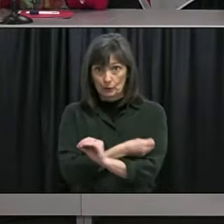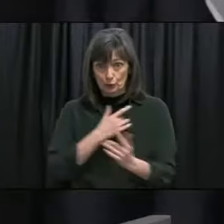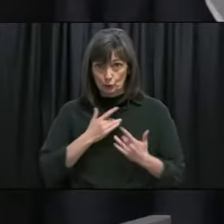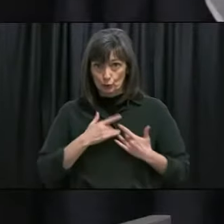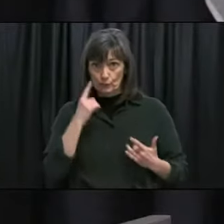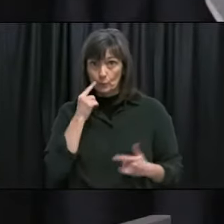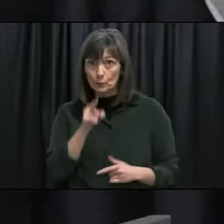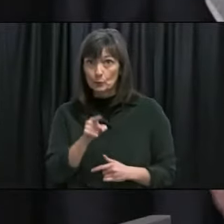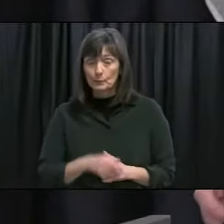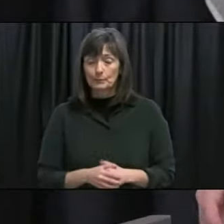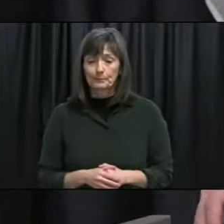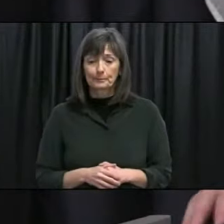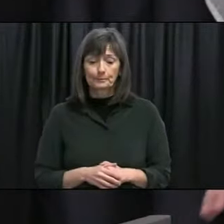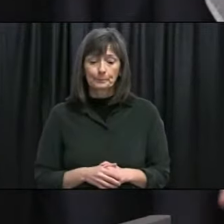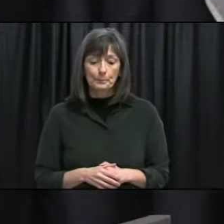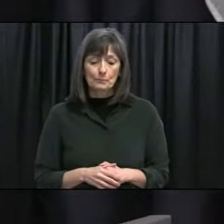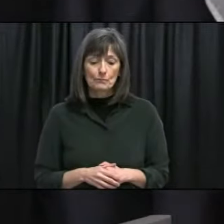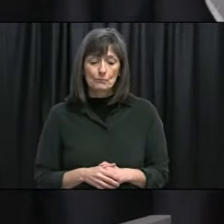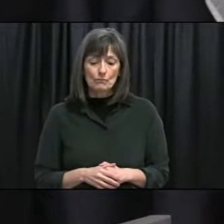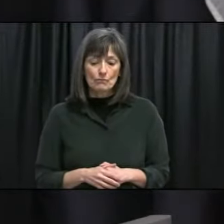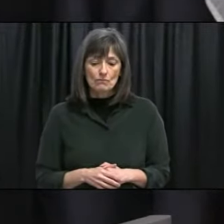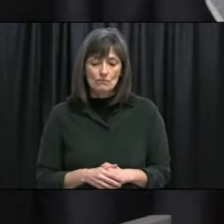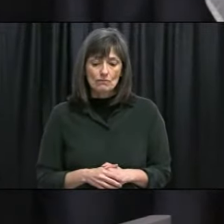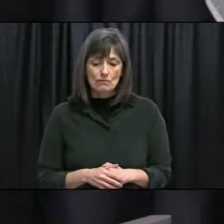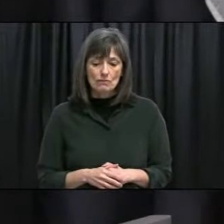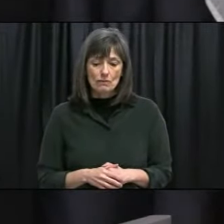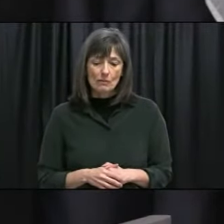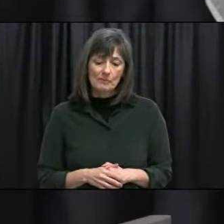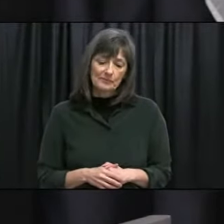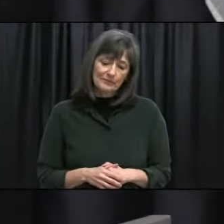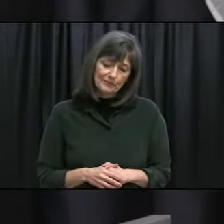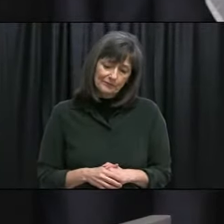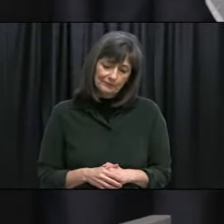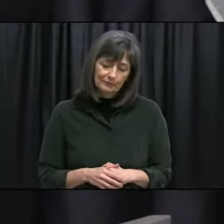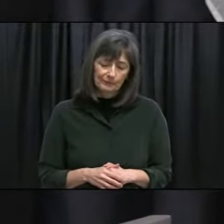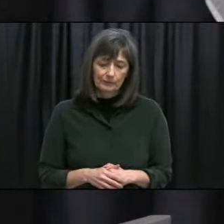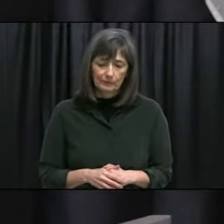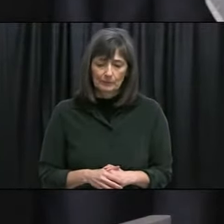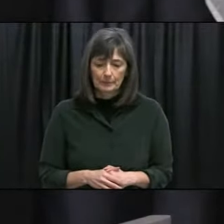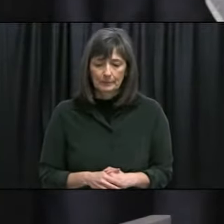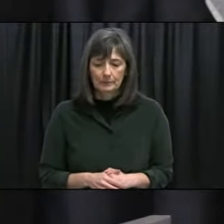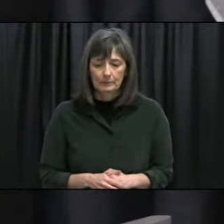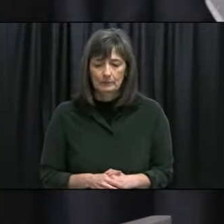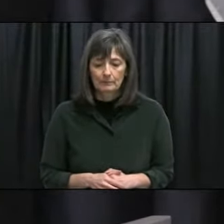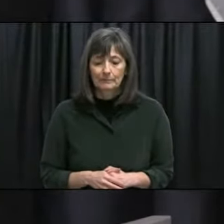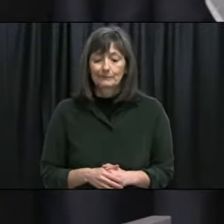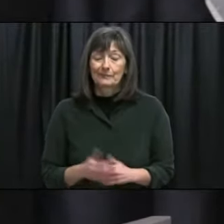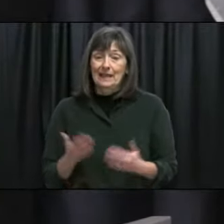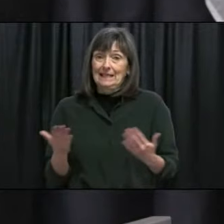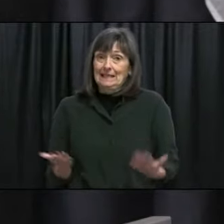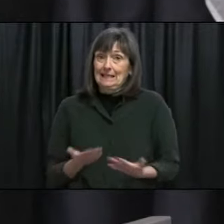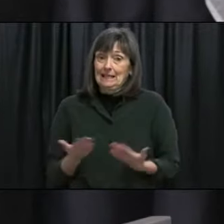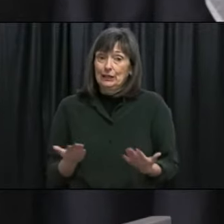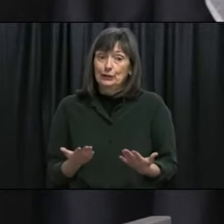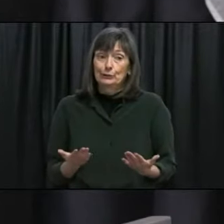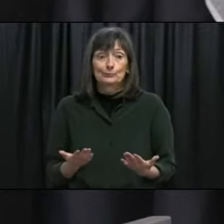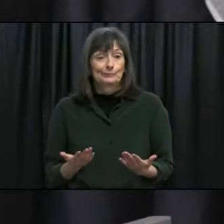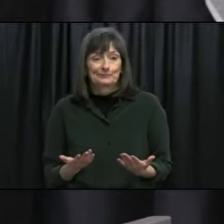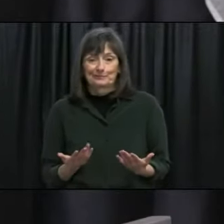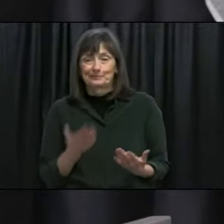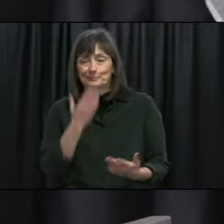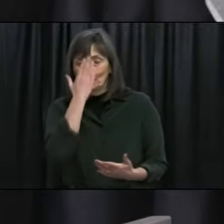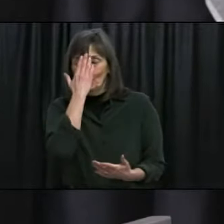so you know we know that just based on our own experience that young people